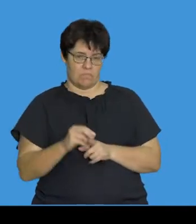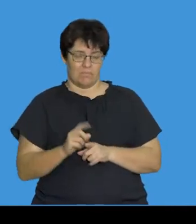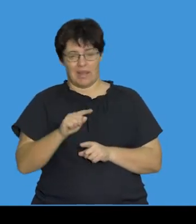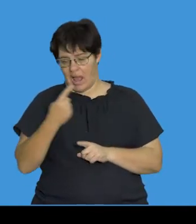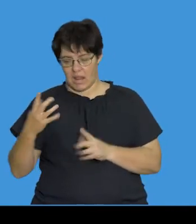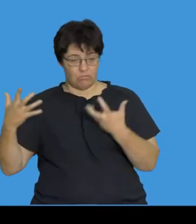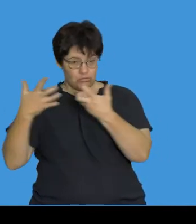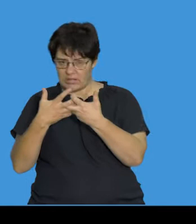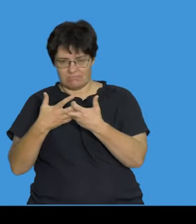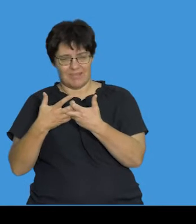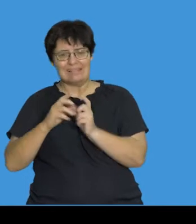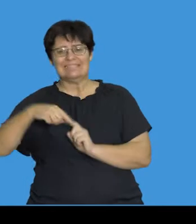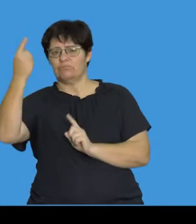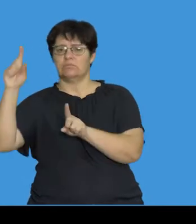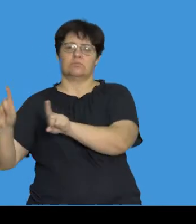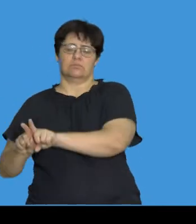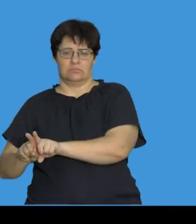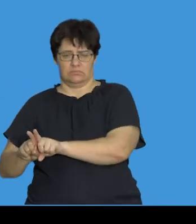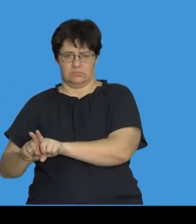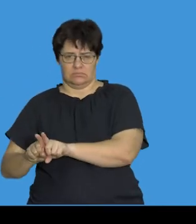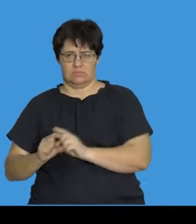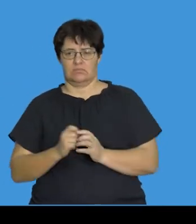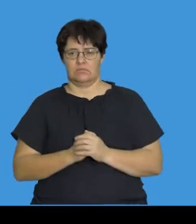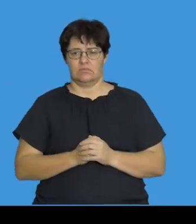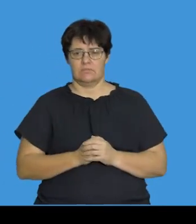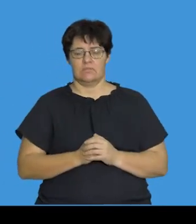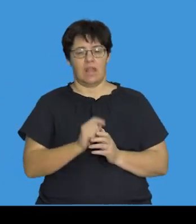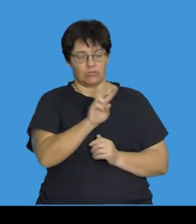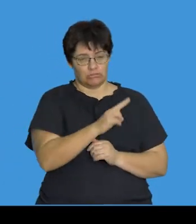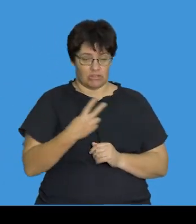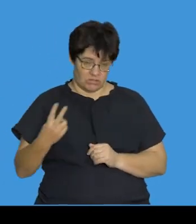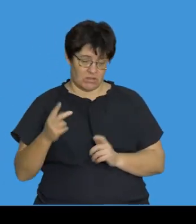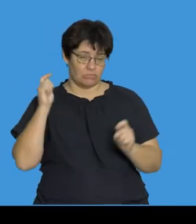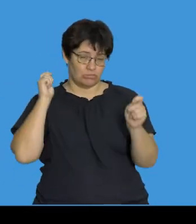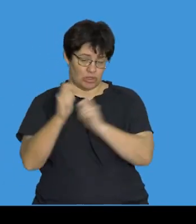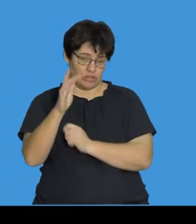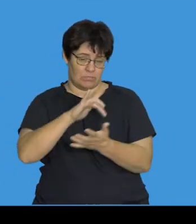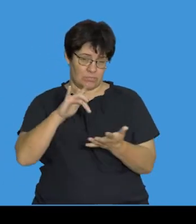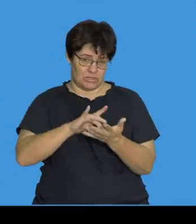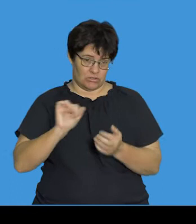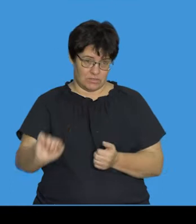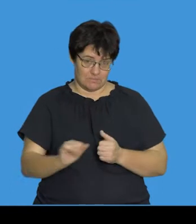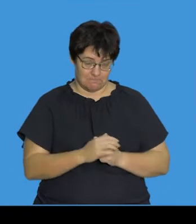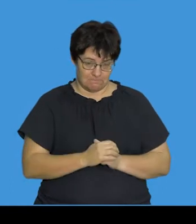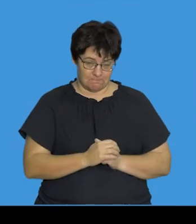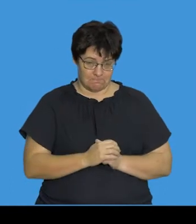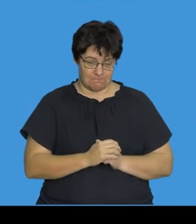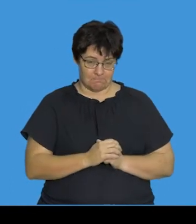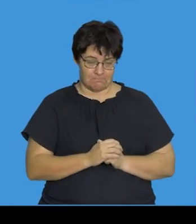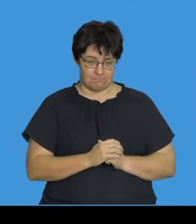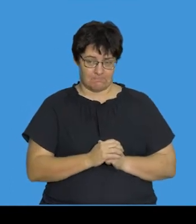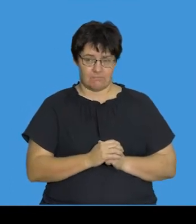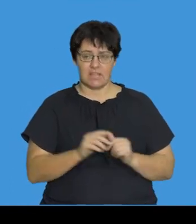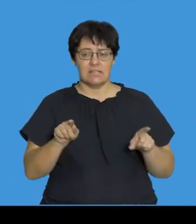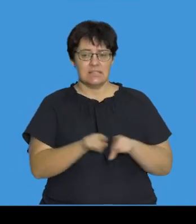onto an unrelated paired chromosome. So, we refer to that as transferring or changing the position of a chromosome.